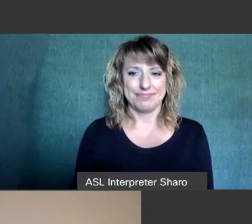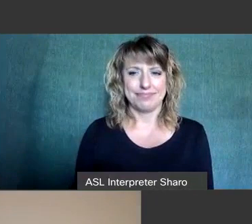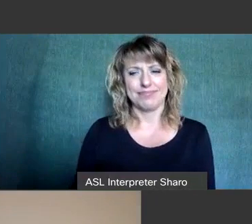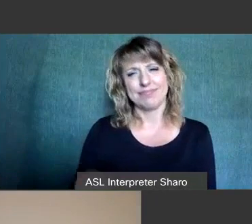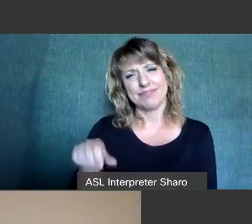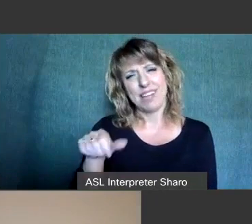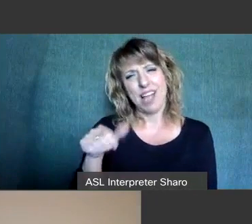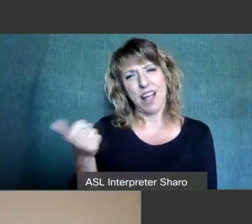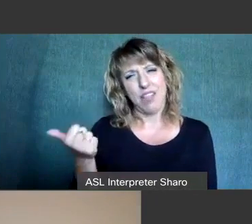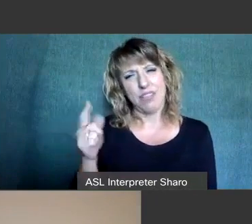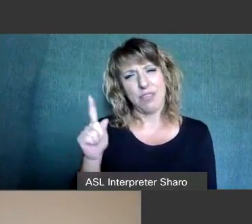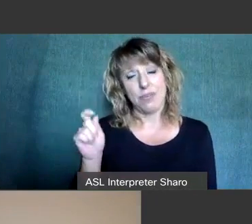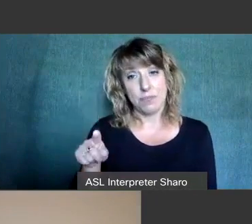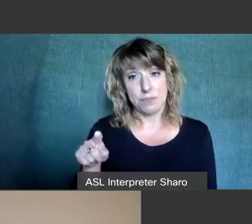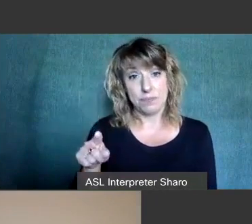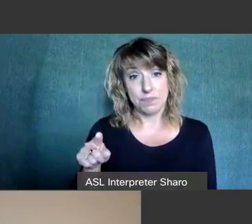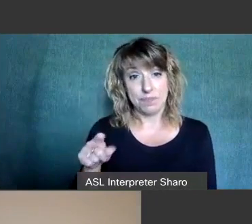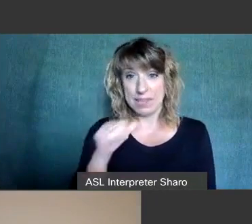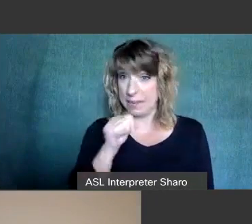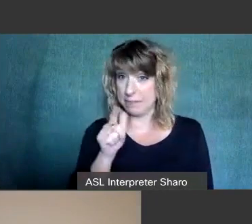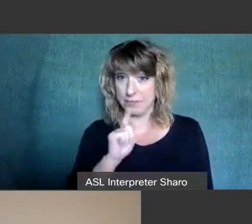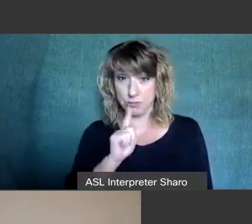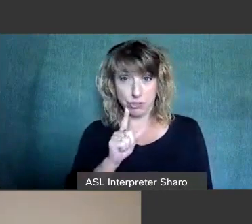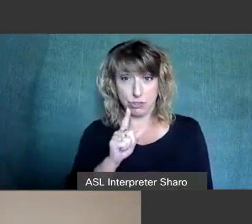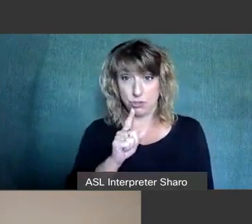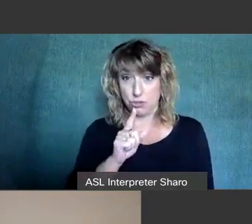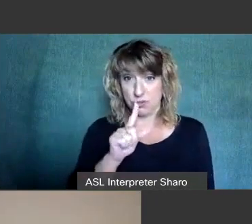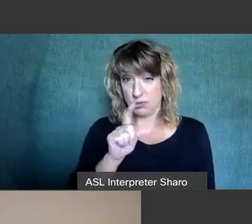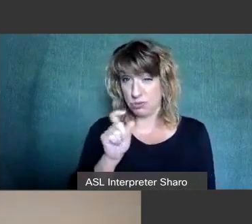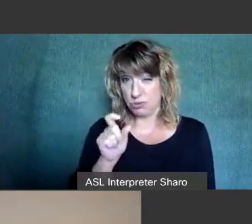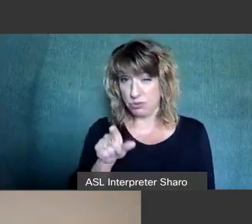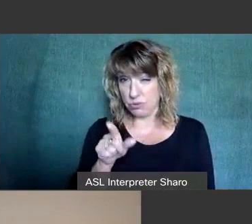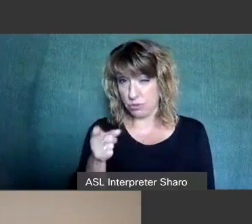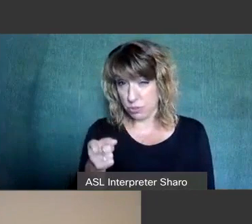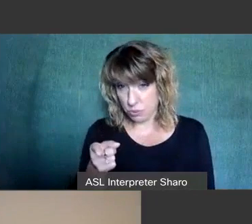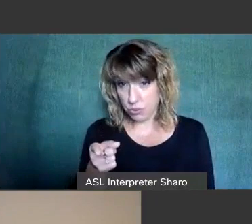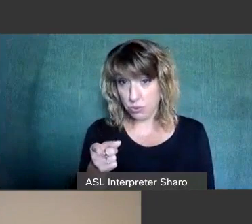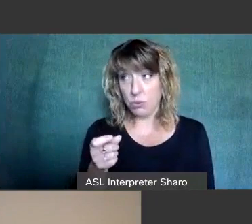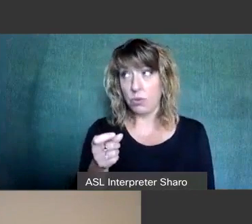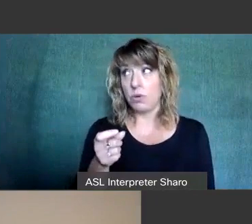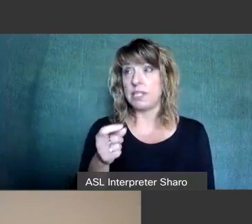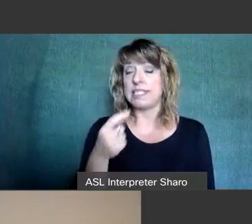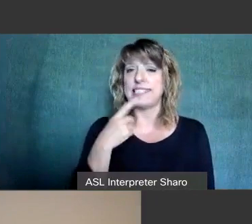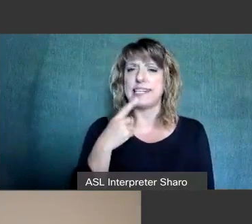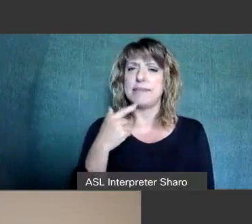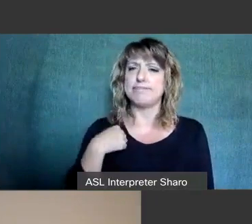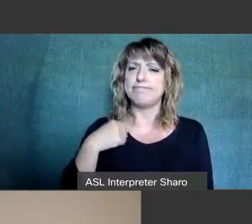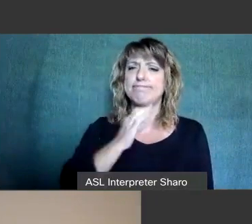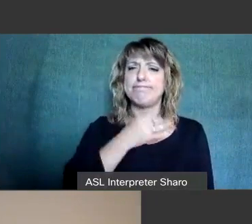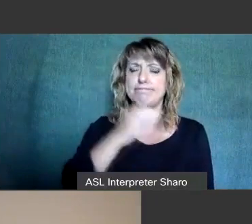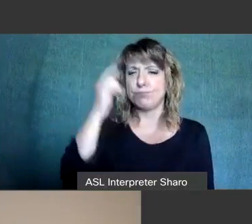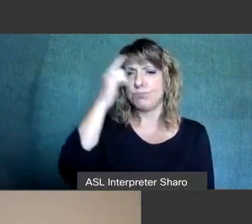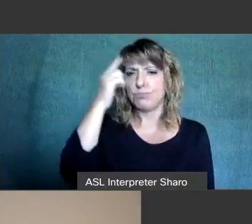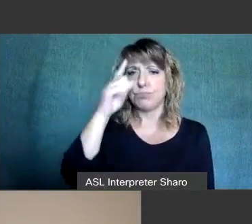question and i'm not sure whether this is a question for you um it says i'm wondering another